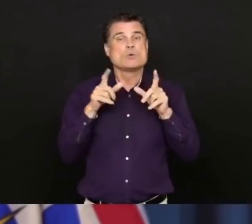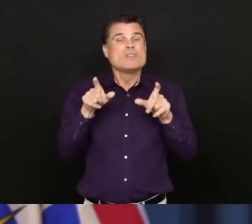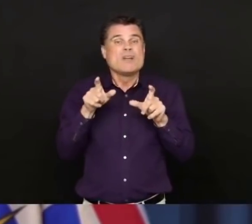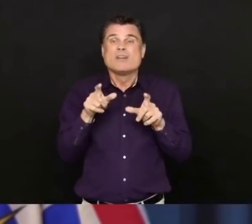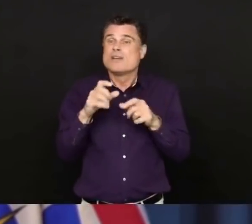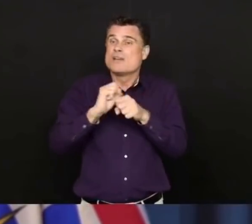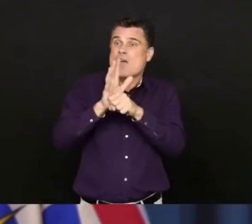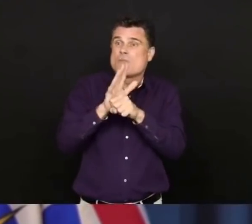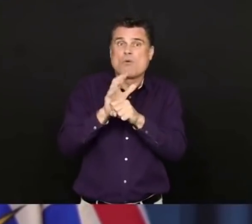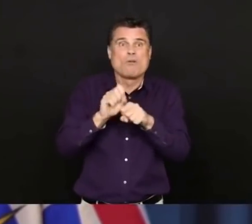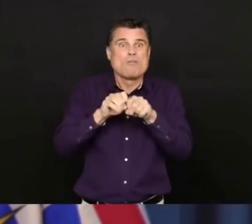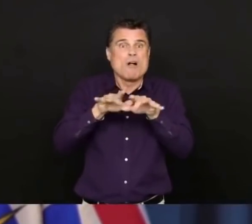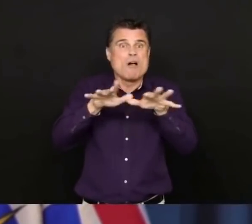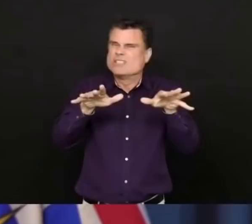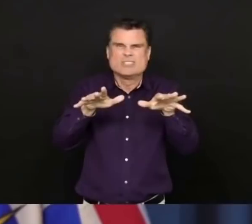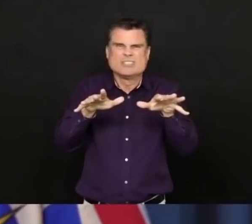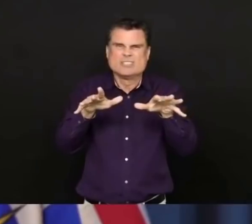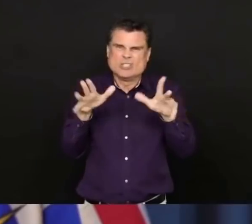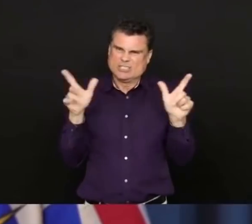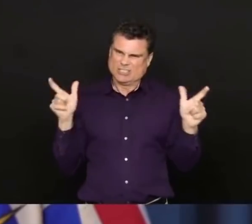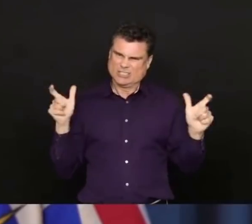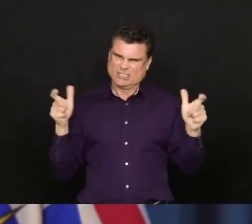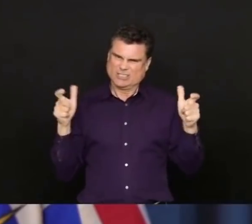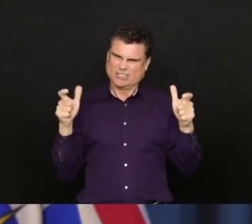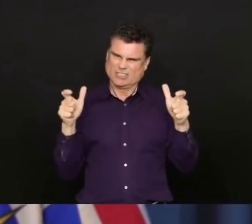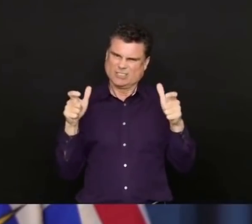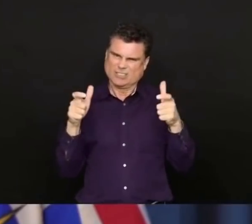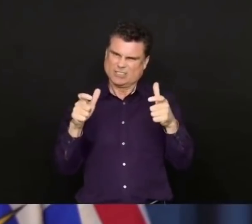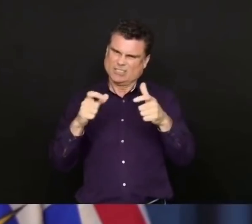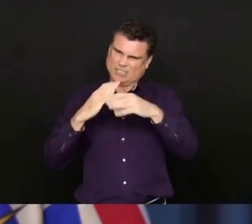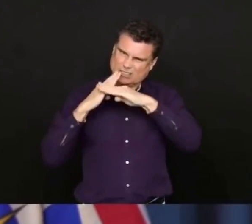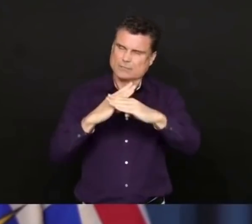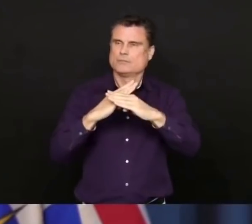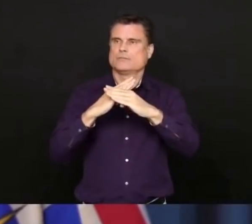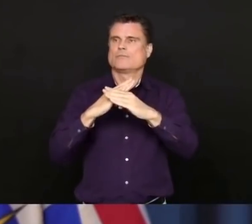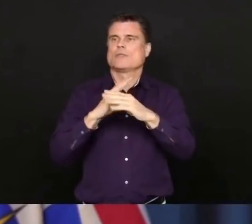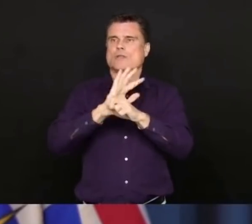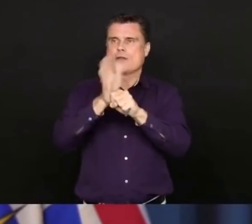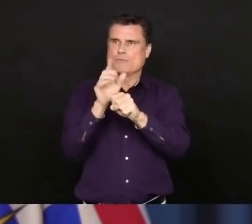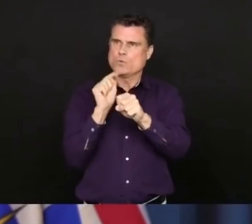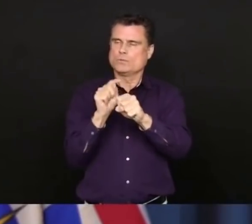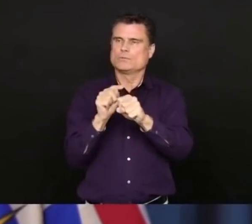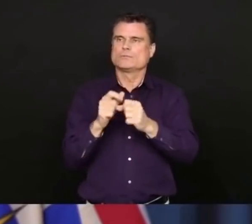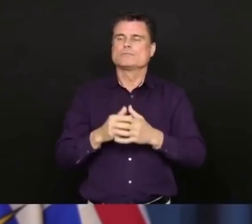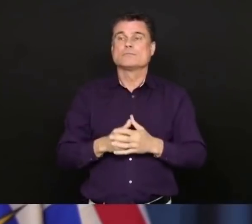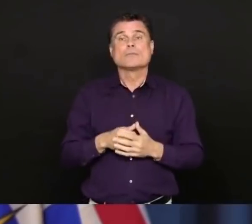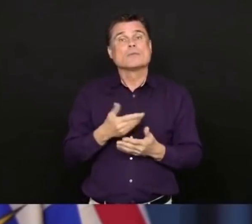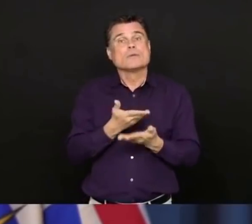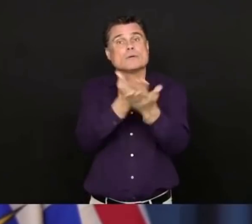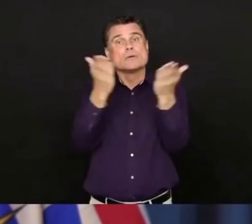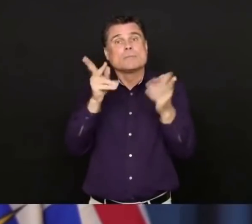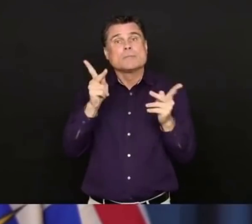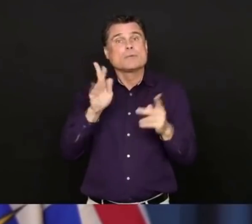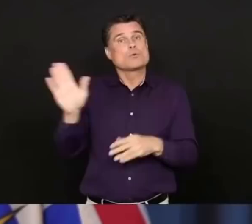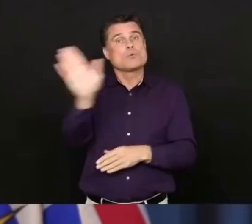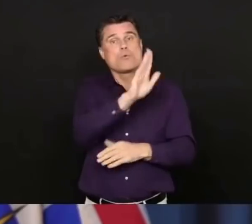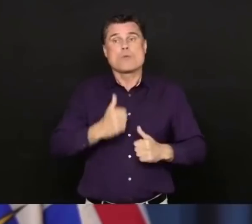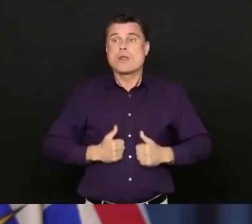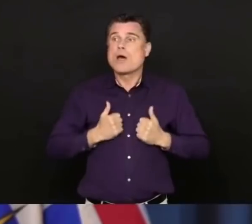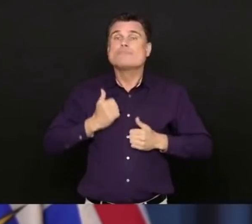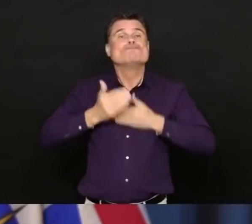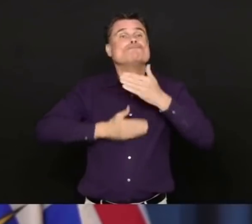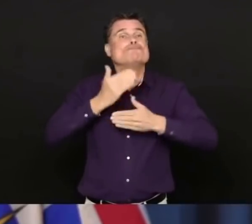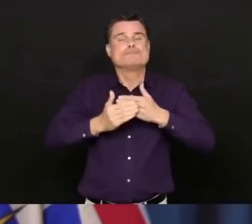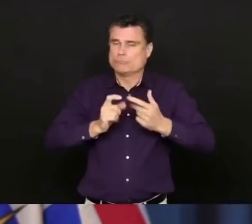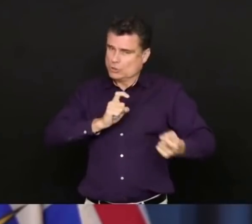up here in BC, to keep it strong and to flatten our curve. People have gone to extraordinary efforts and made